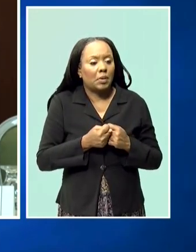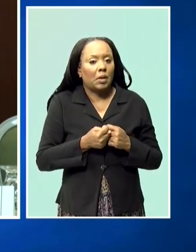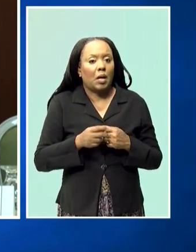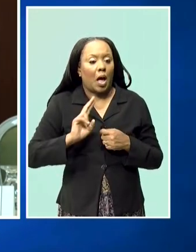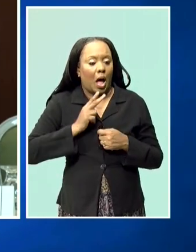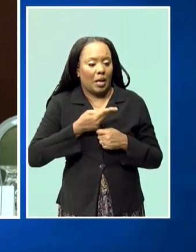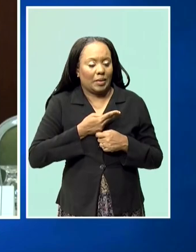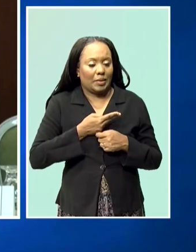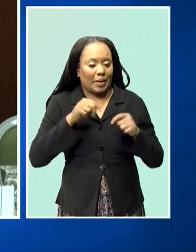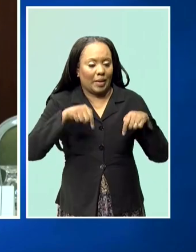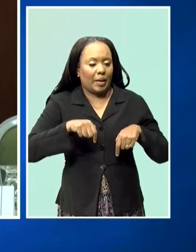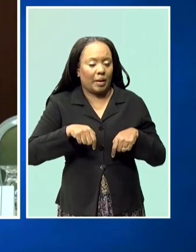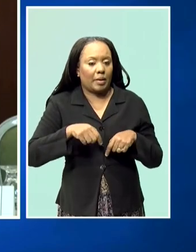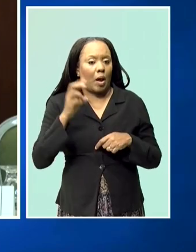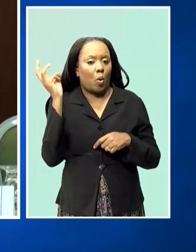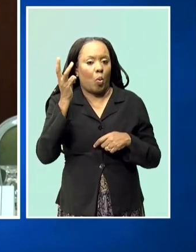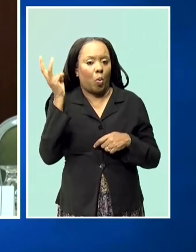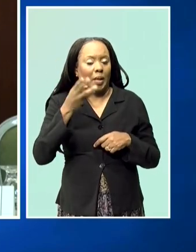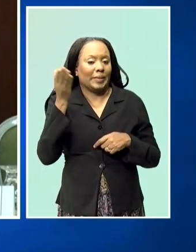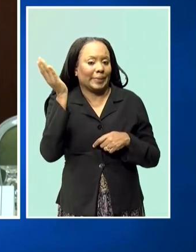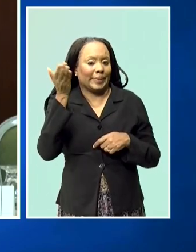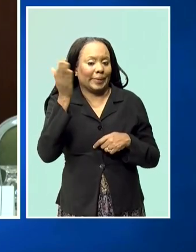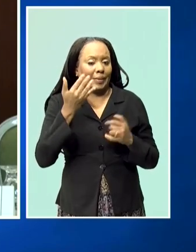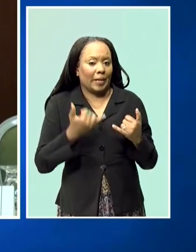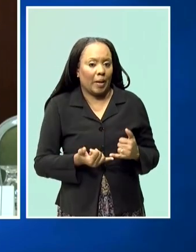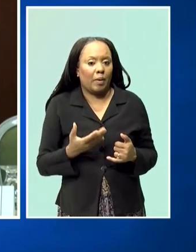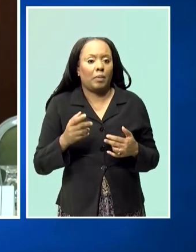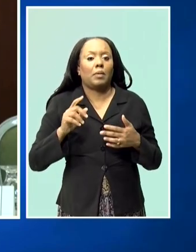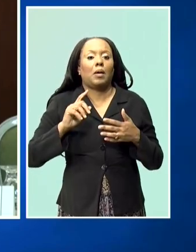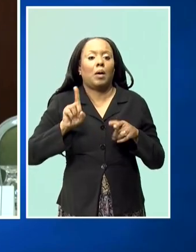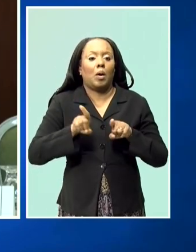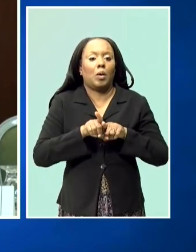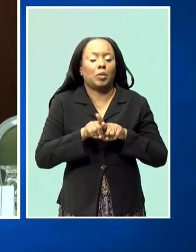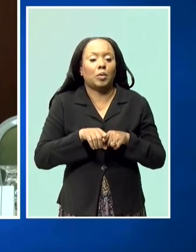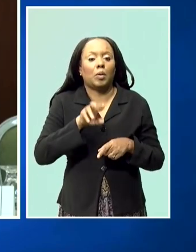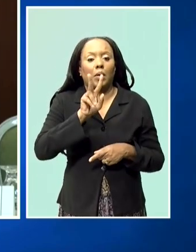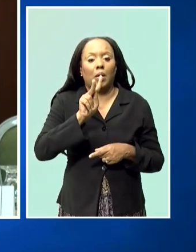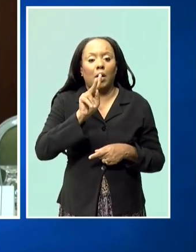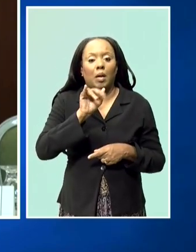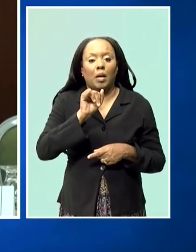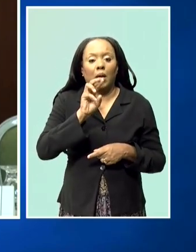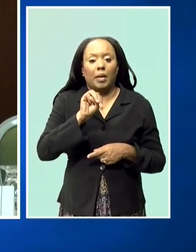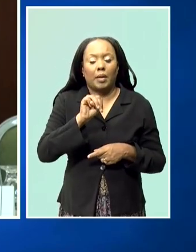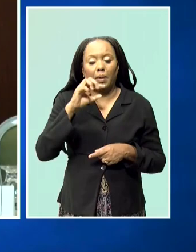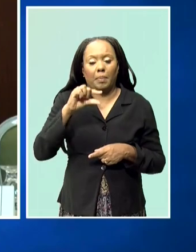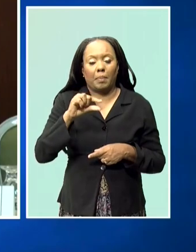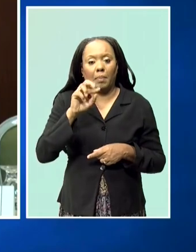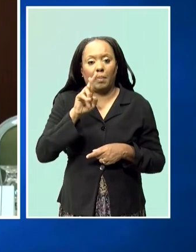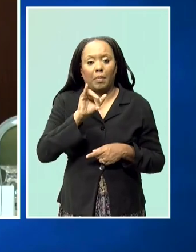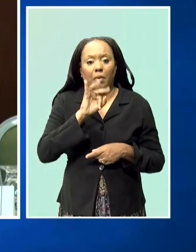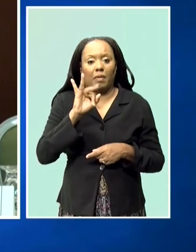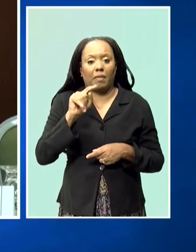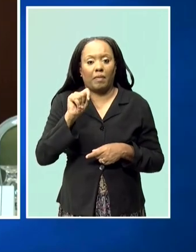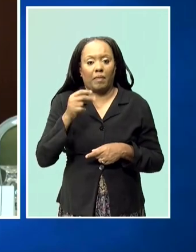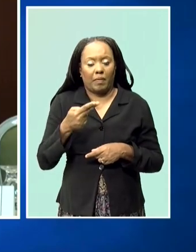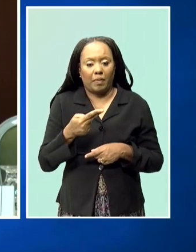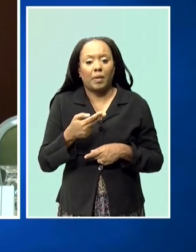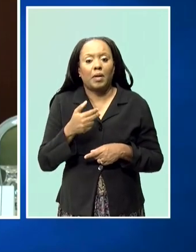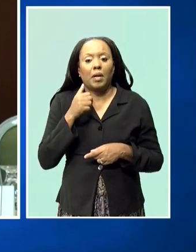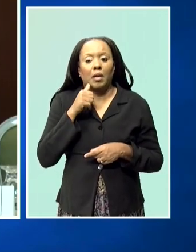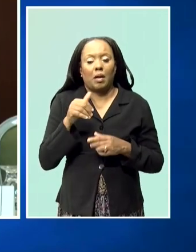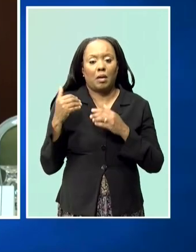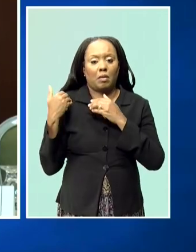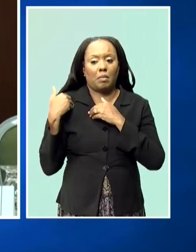hearing, as well as Kim Griffith-Tang-Ho, who's our director of customer solutions and whose overall